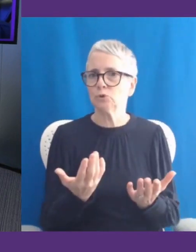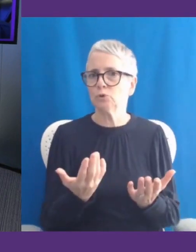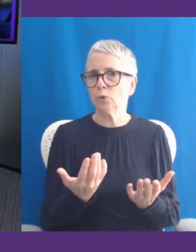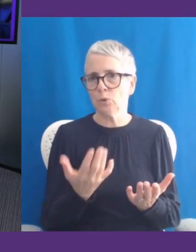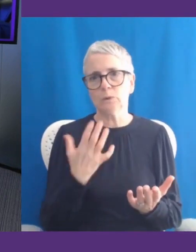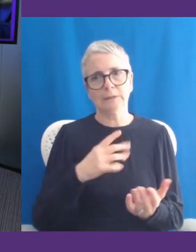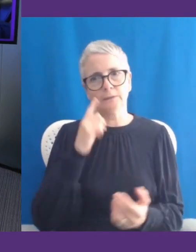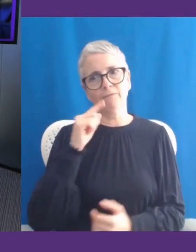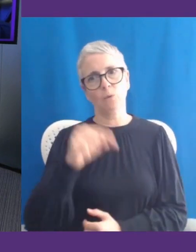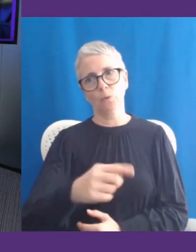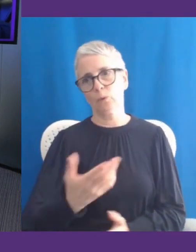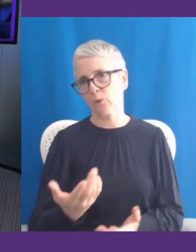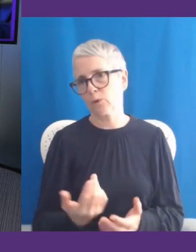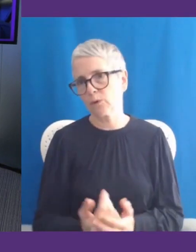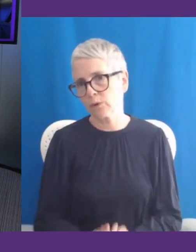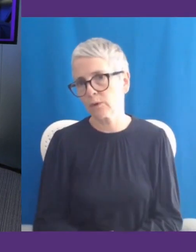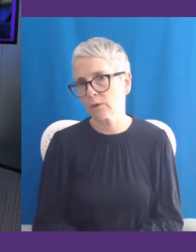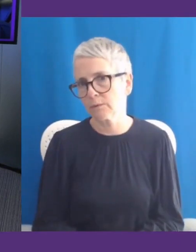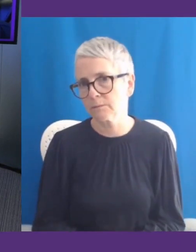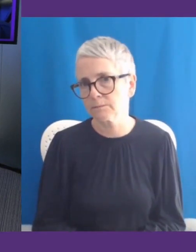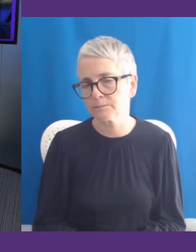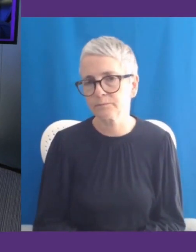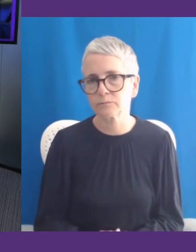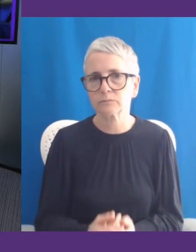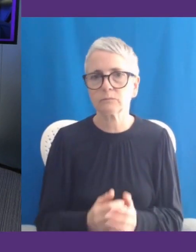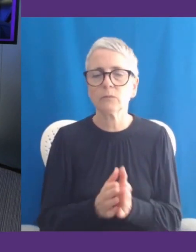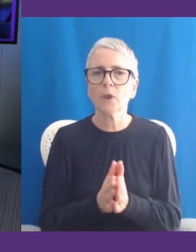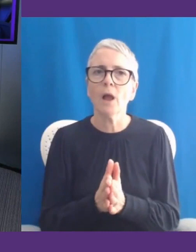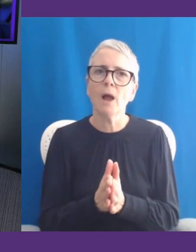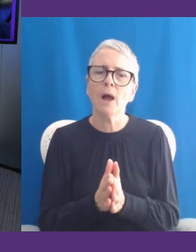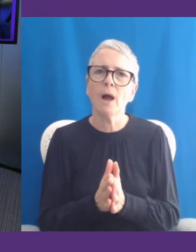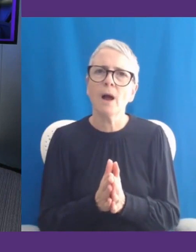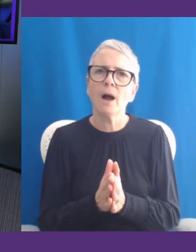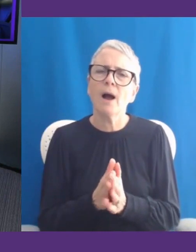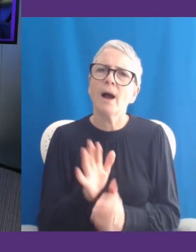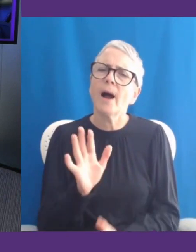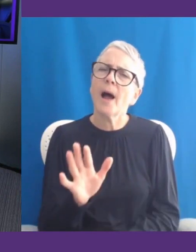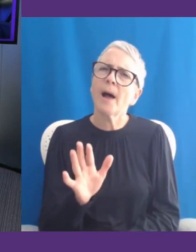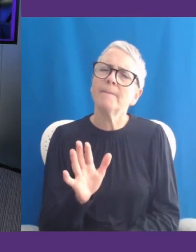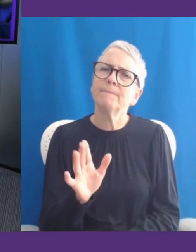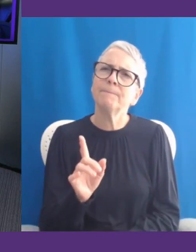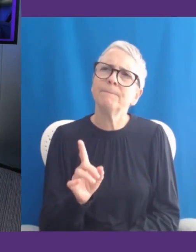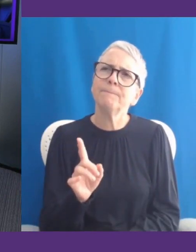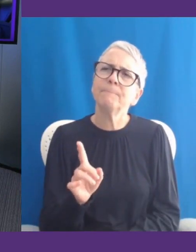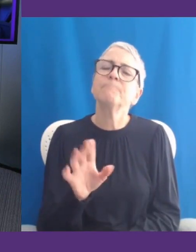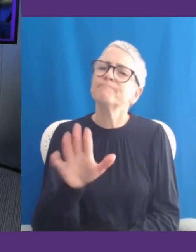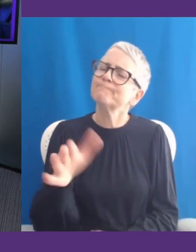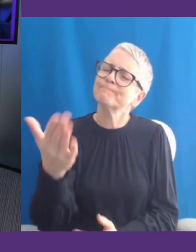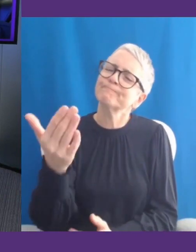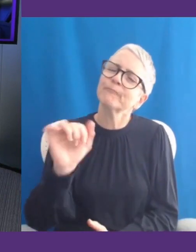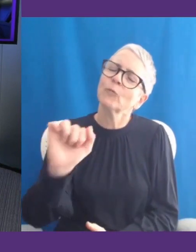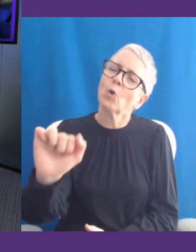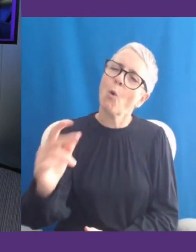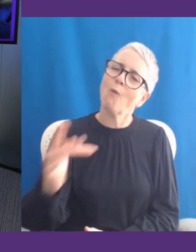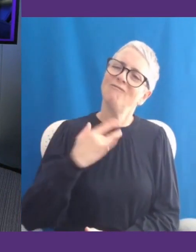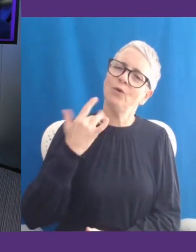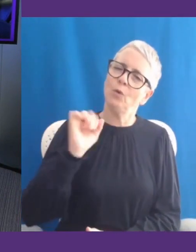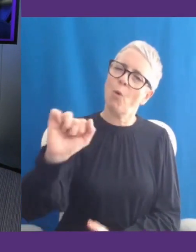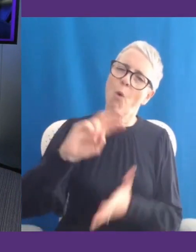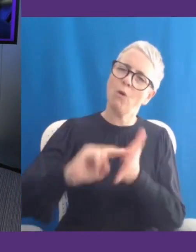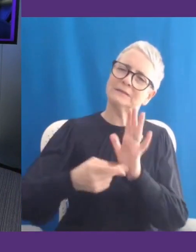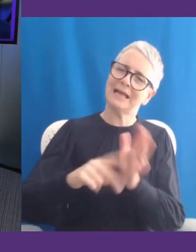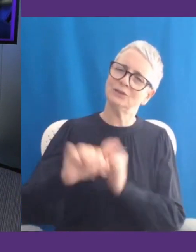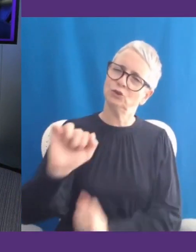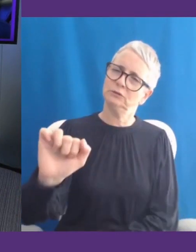accelerating in terms of capability. And just taking, in terms of your perspective in your organisation, is there particular